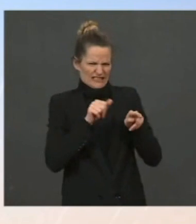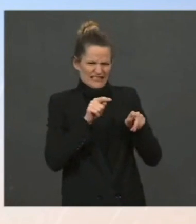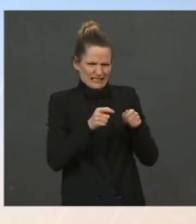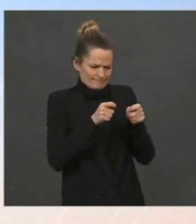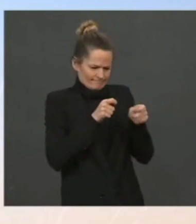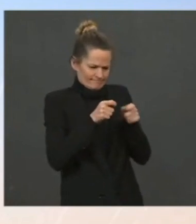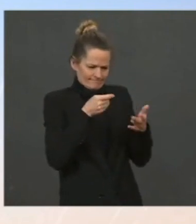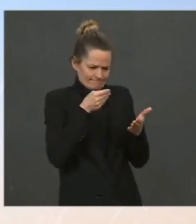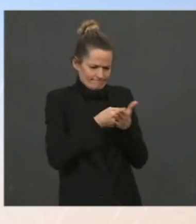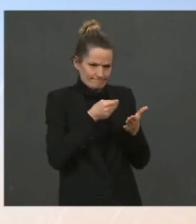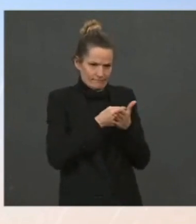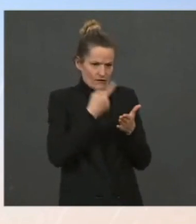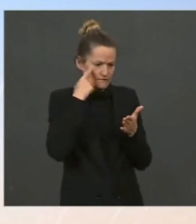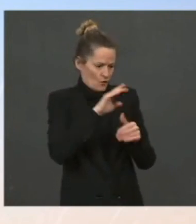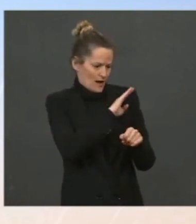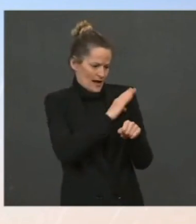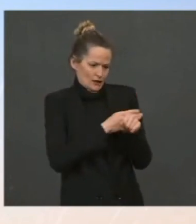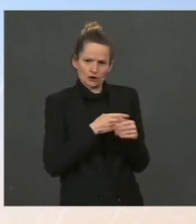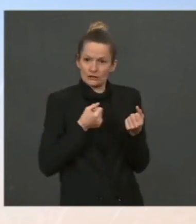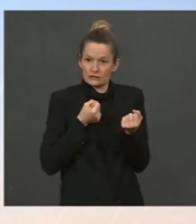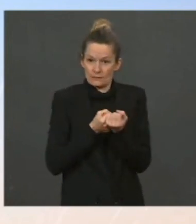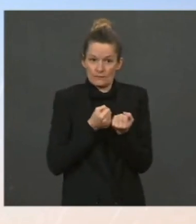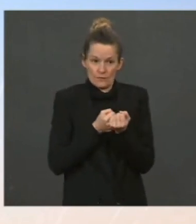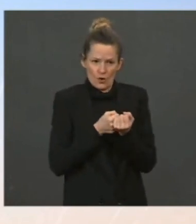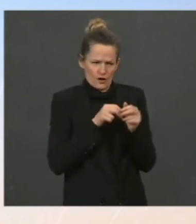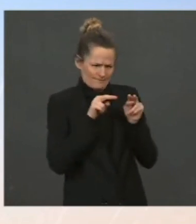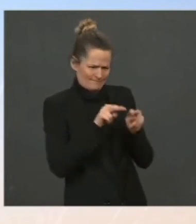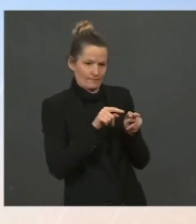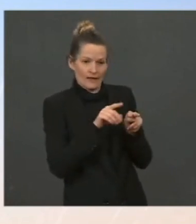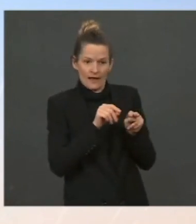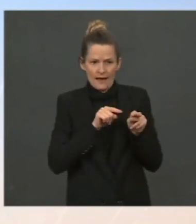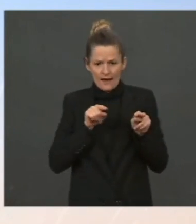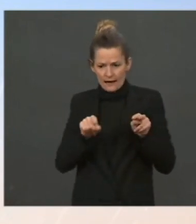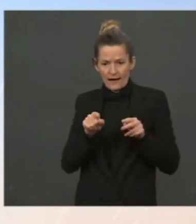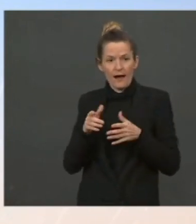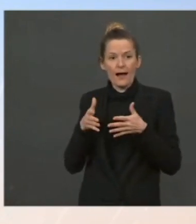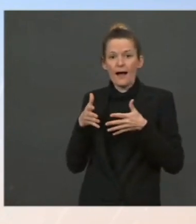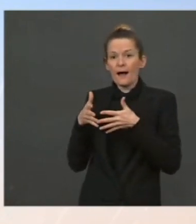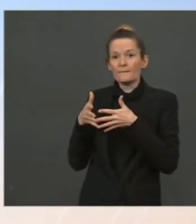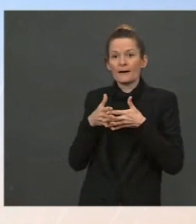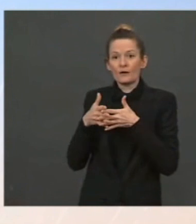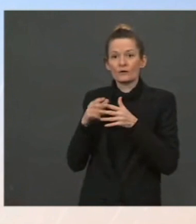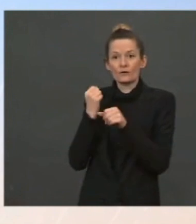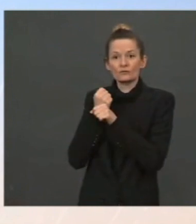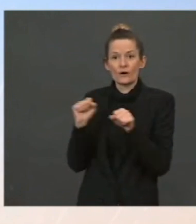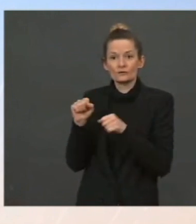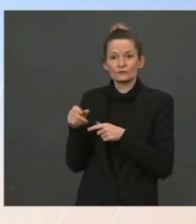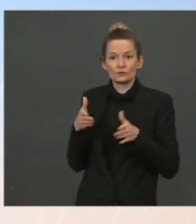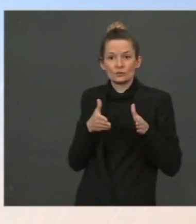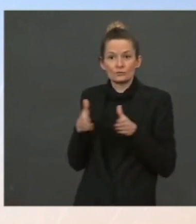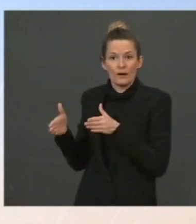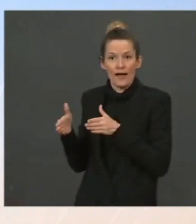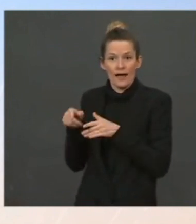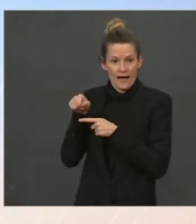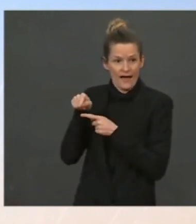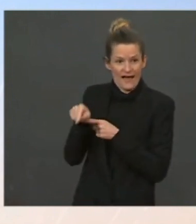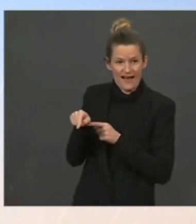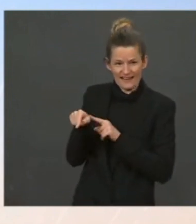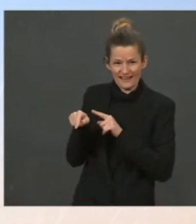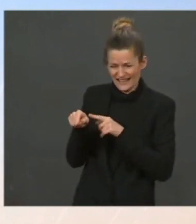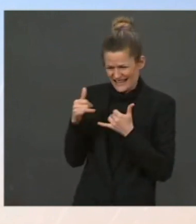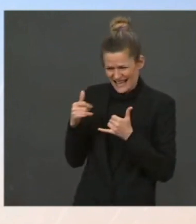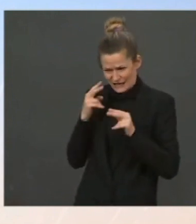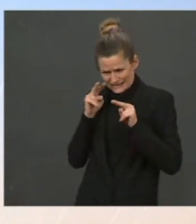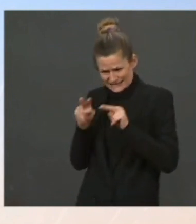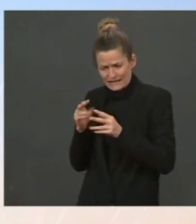The American Rescue Plan has additional funds to be able to help families pay their utility bills this winter. And, of